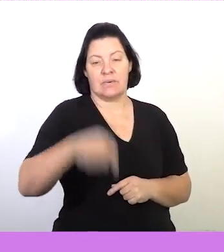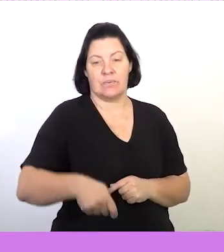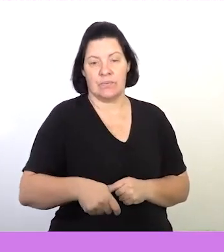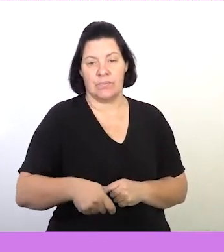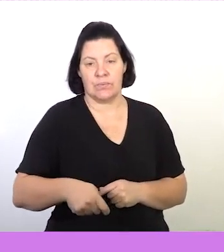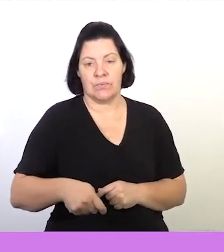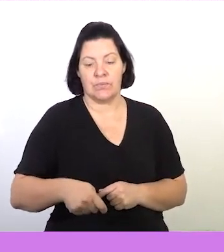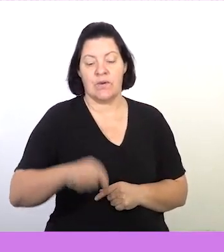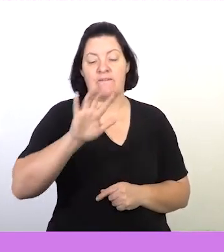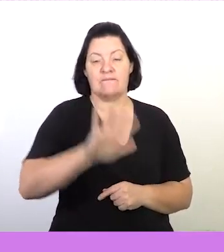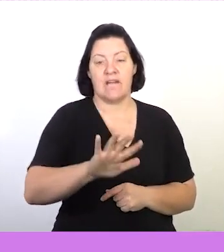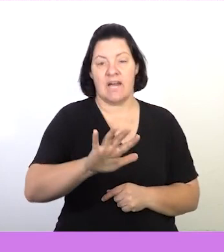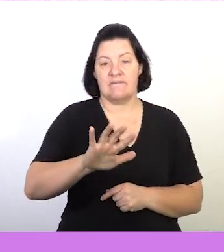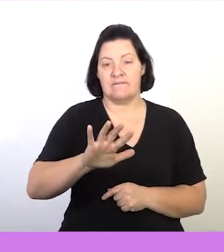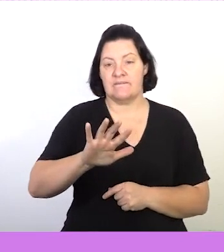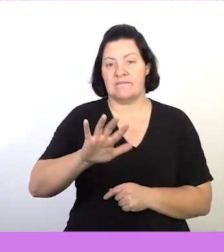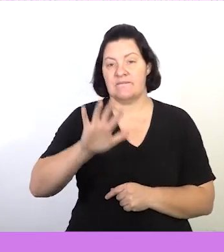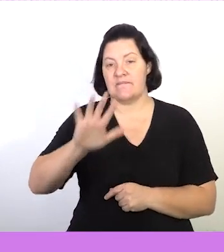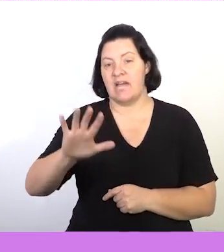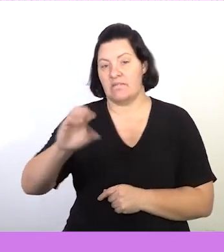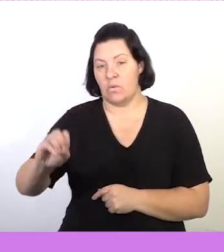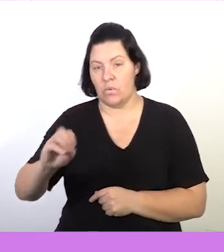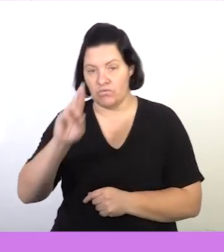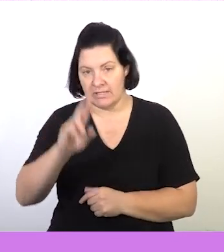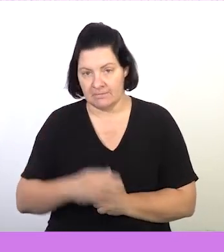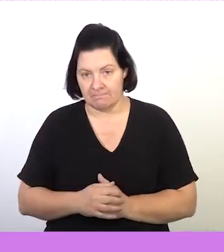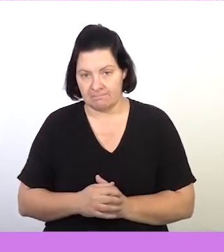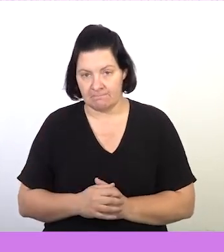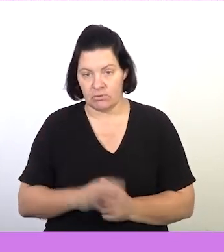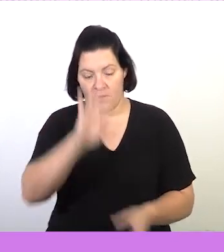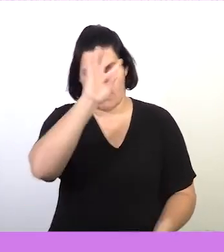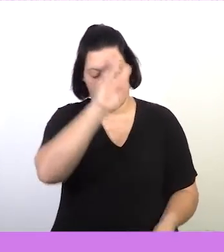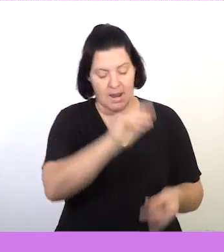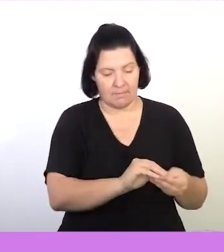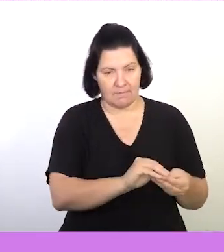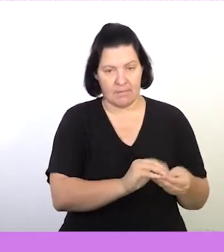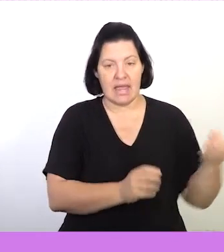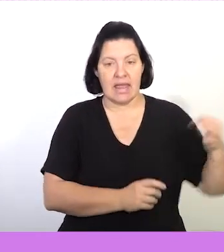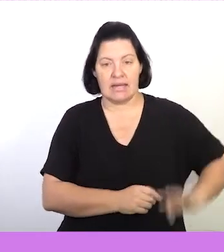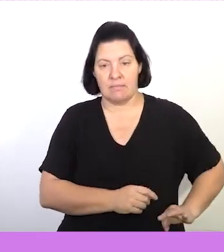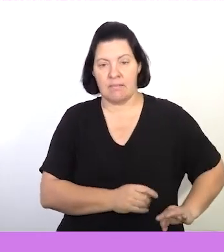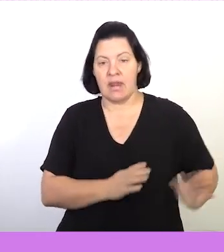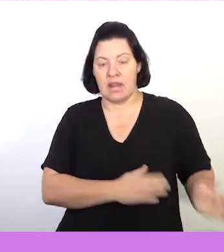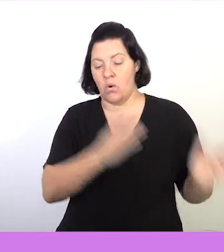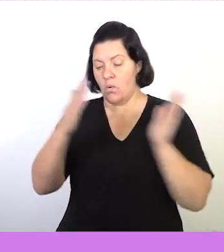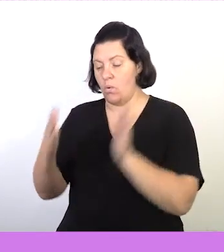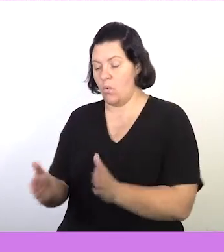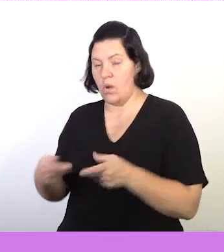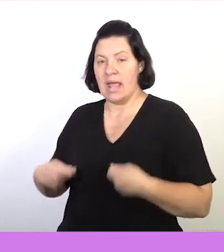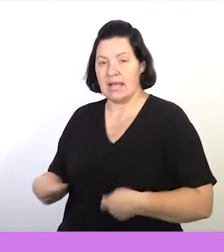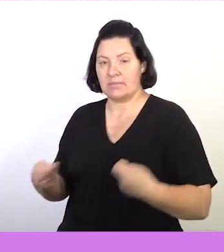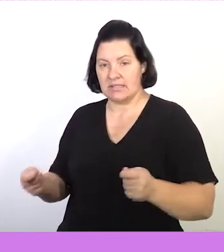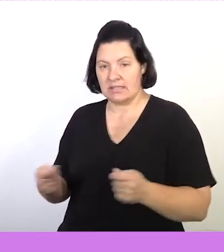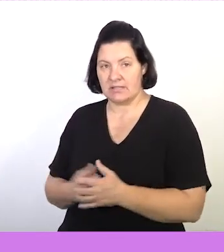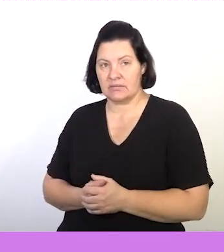,550 rand. Okay. So I added all the income. Now move